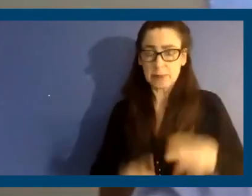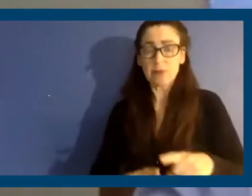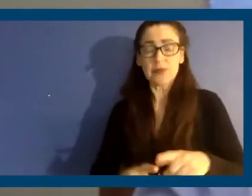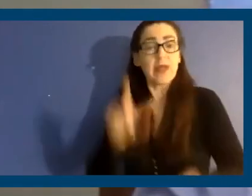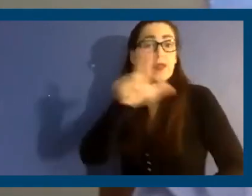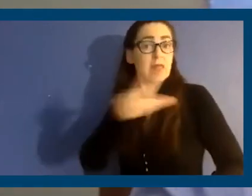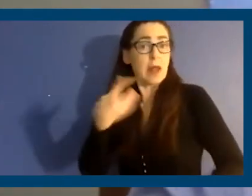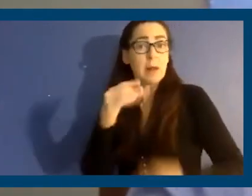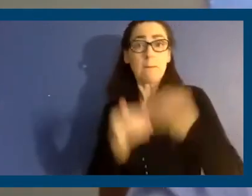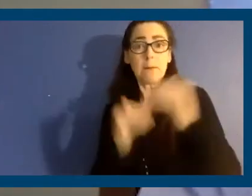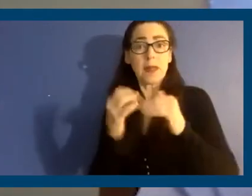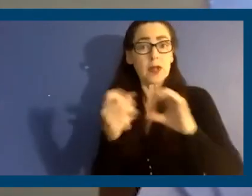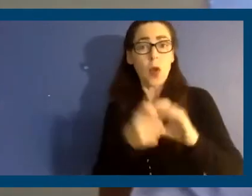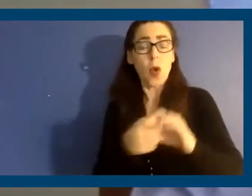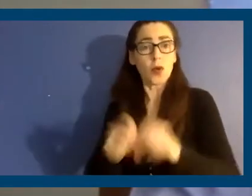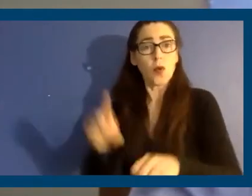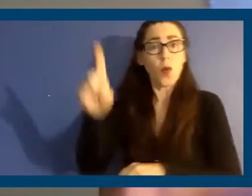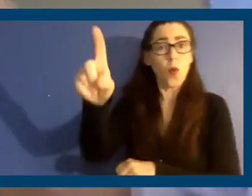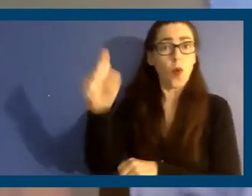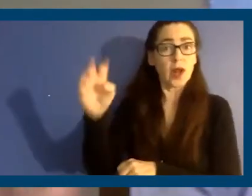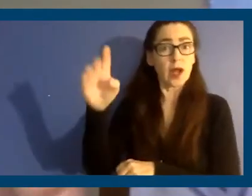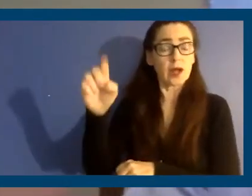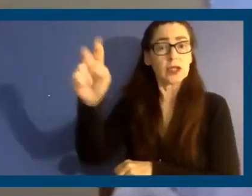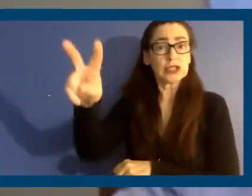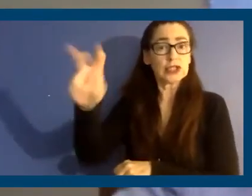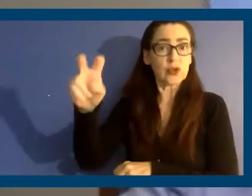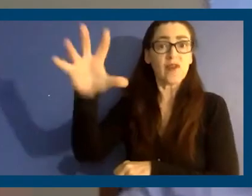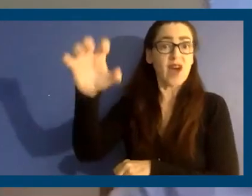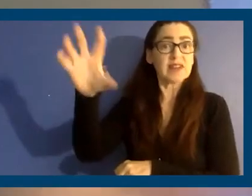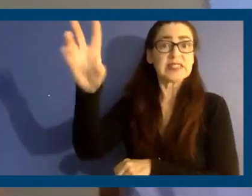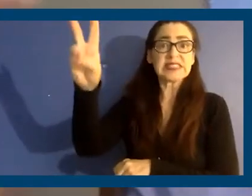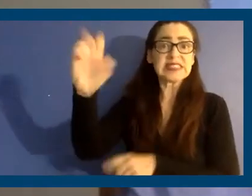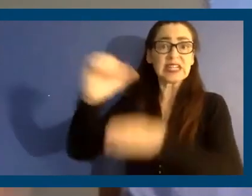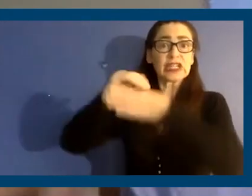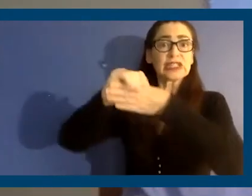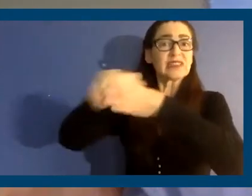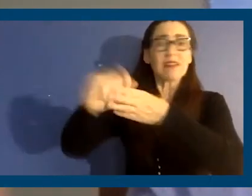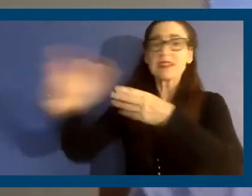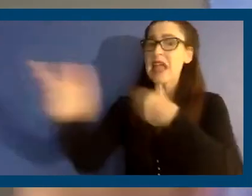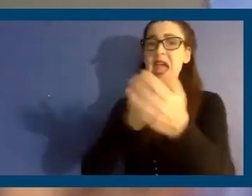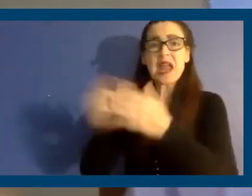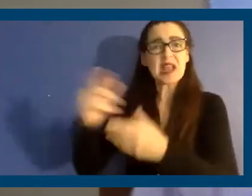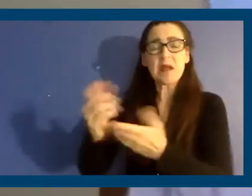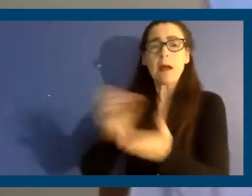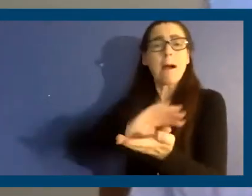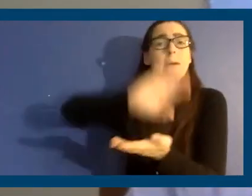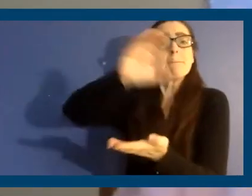raise your rent by $100, $200, $500, $600, any amount that he or she wants. And